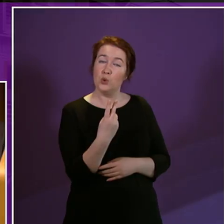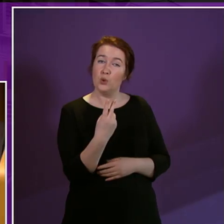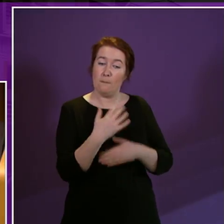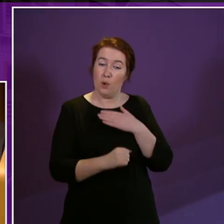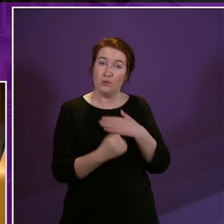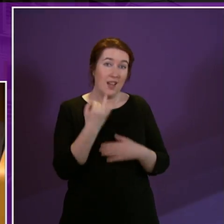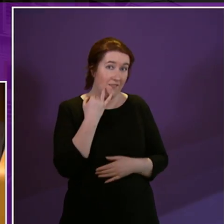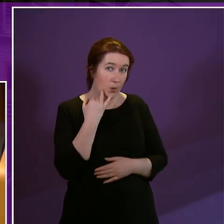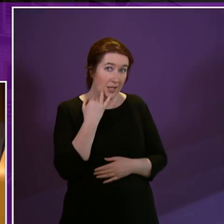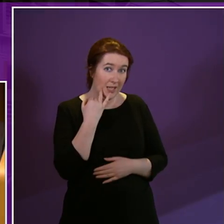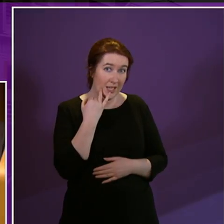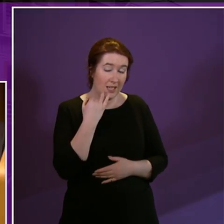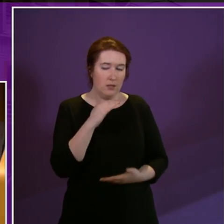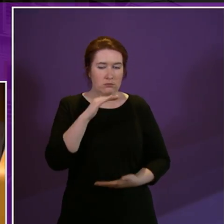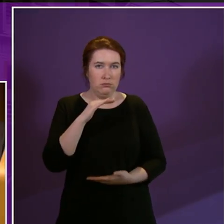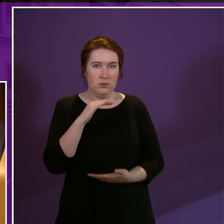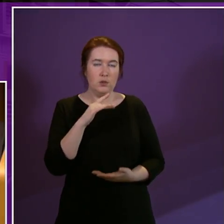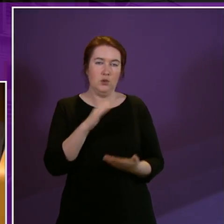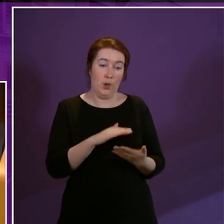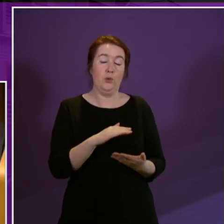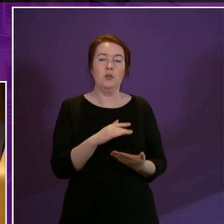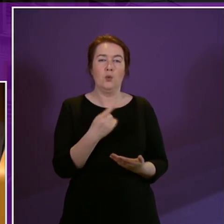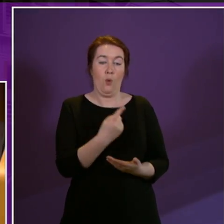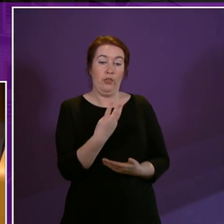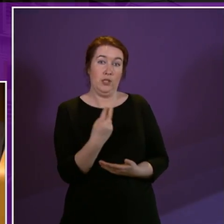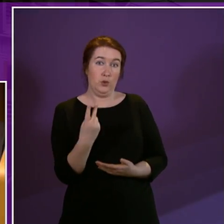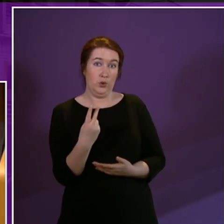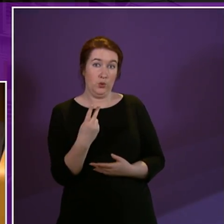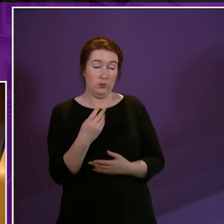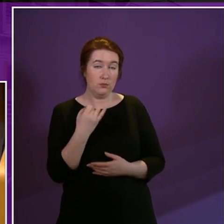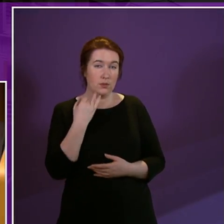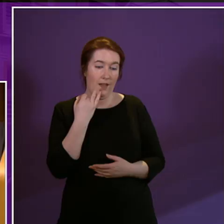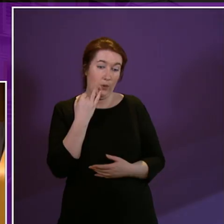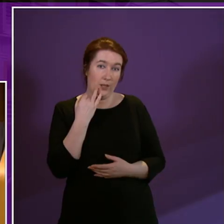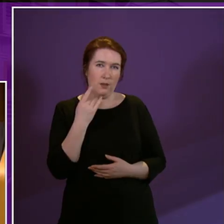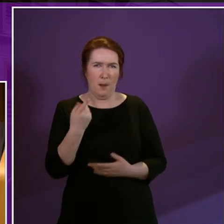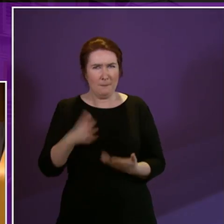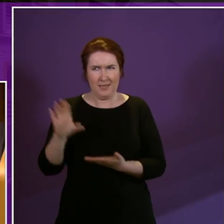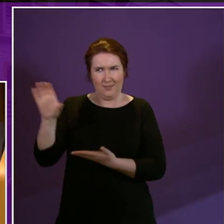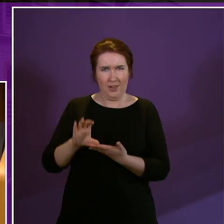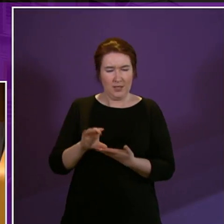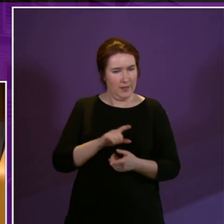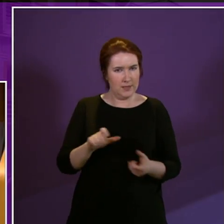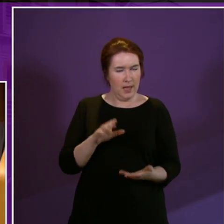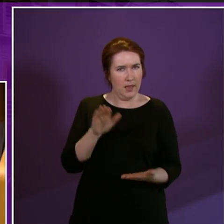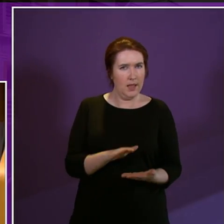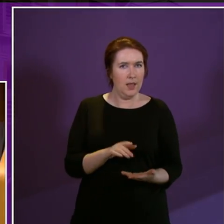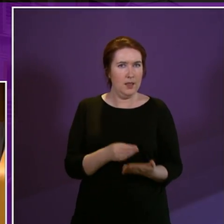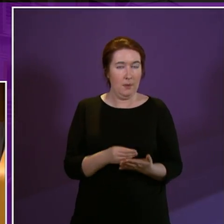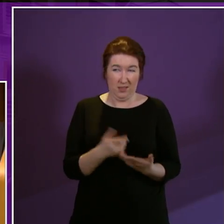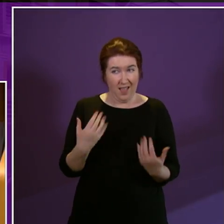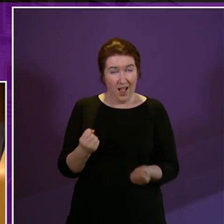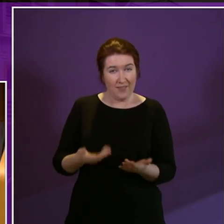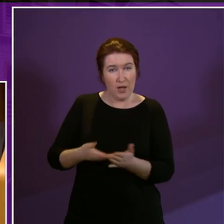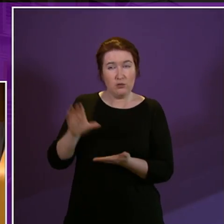week down to £132 a week even though they were given additional funding by the Scottish Government